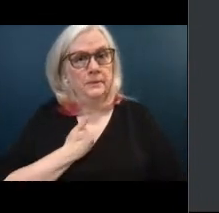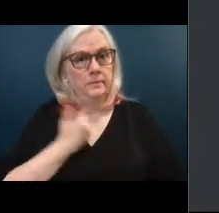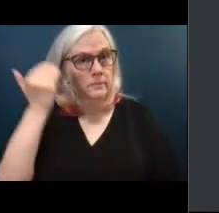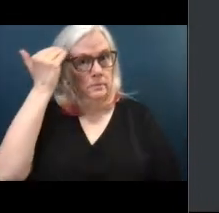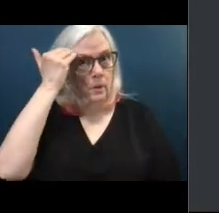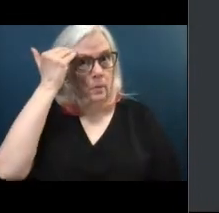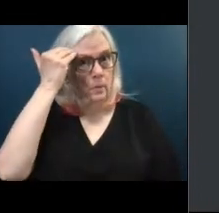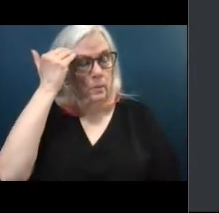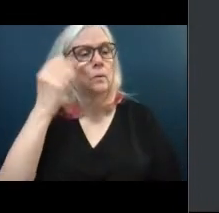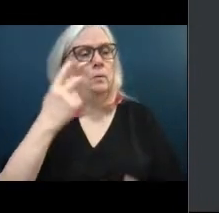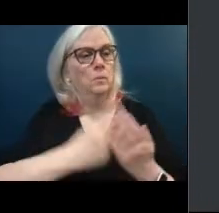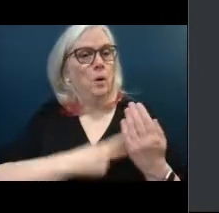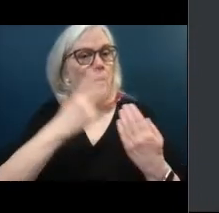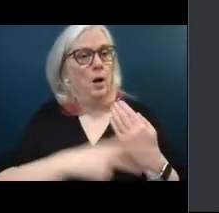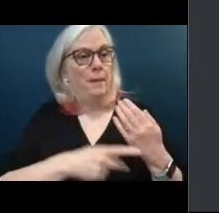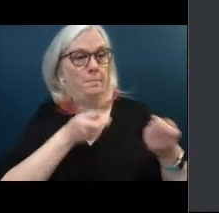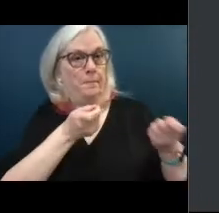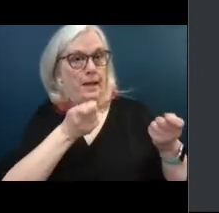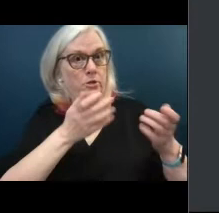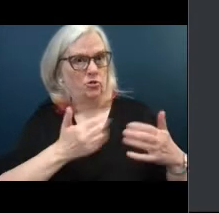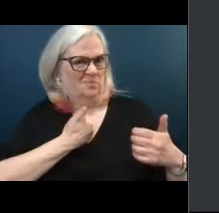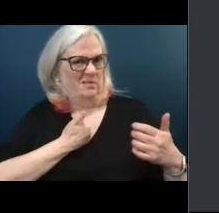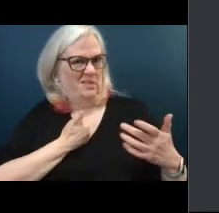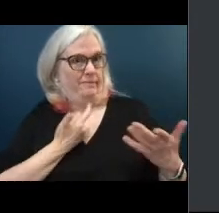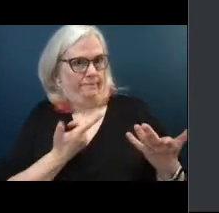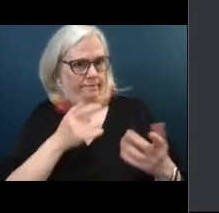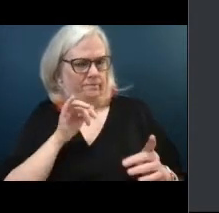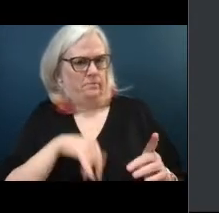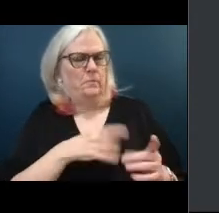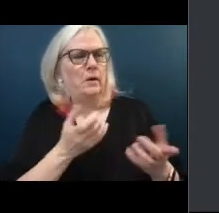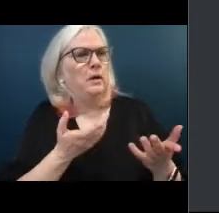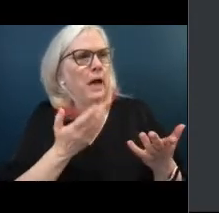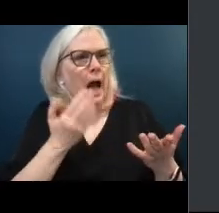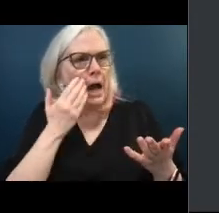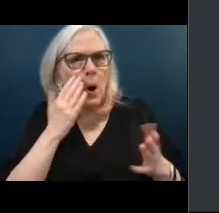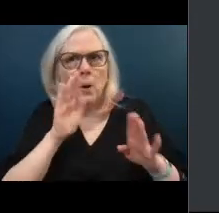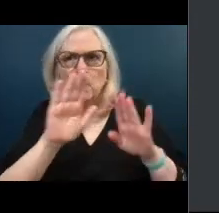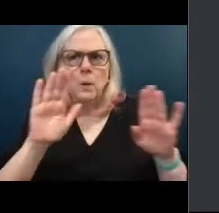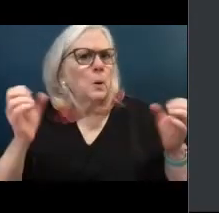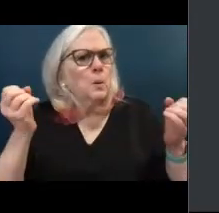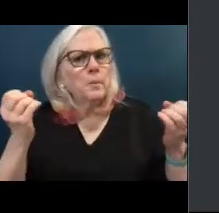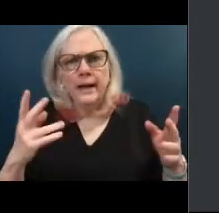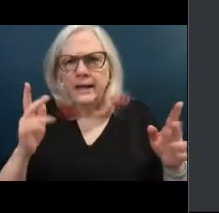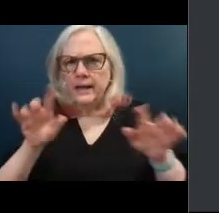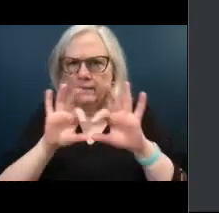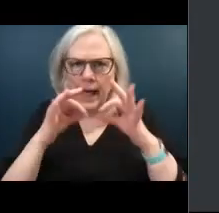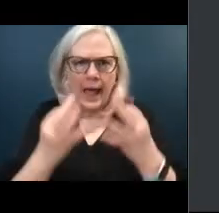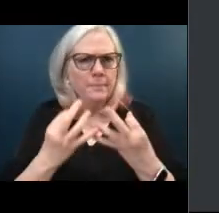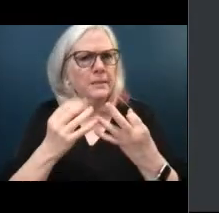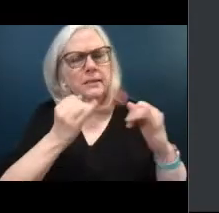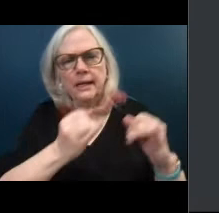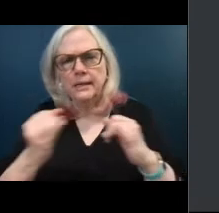program manager for Palm Beach County, how many families, how many individuals are being affected by